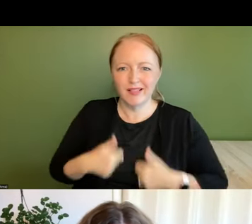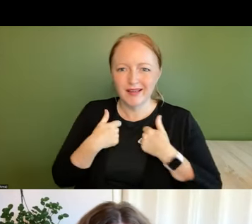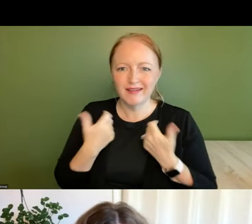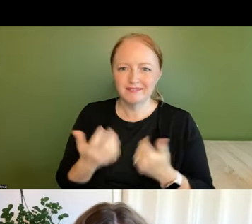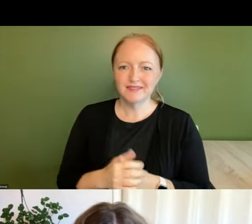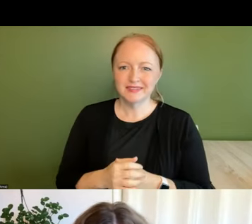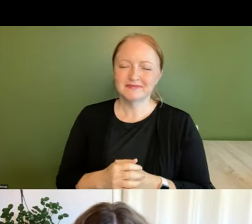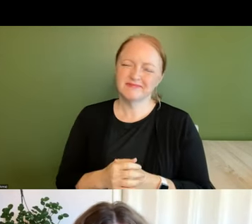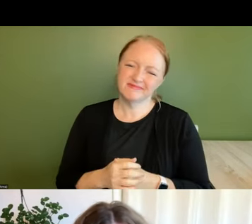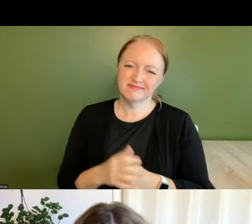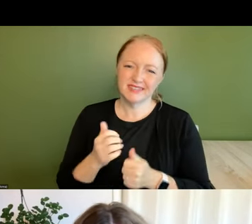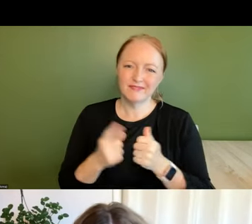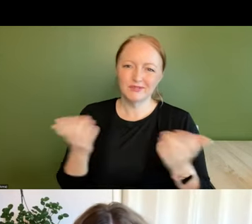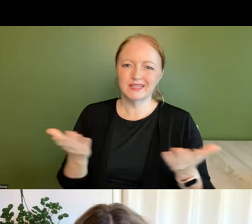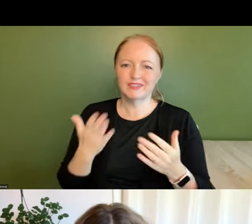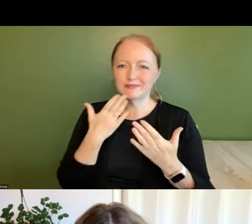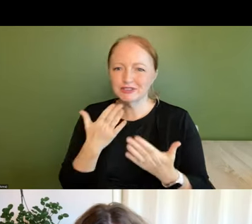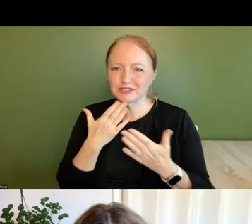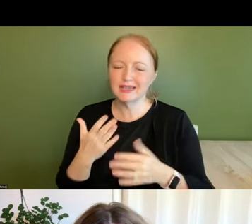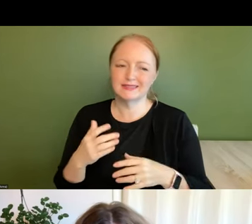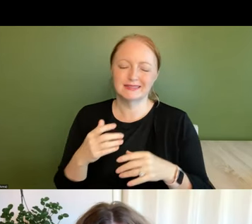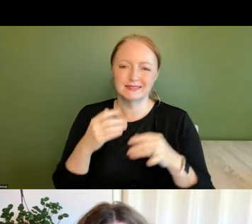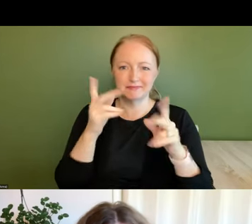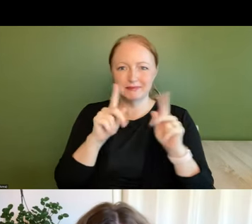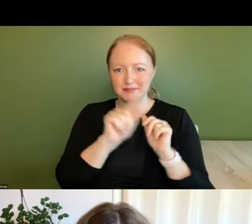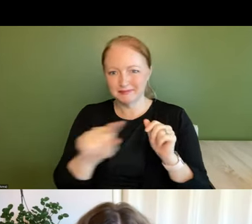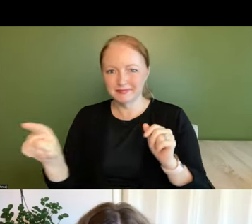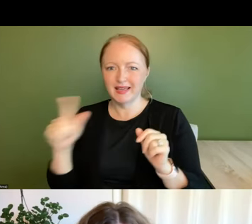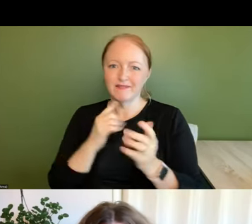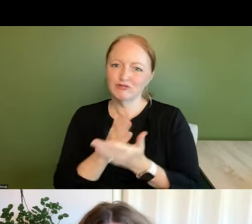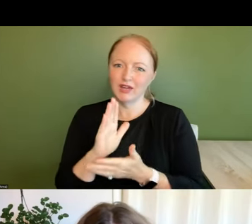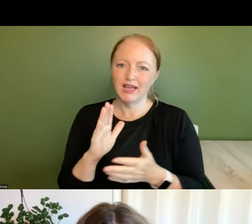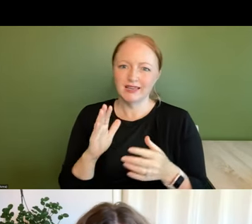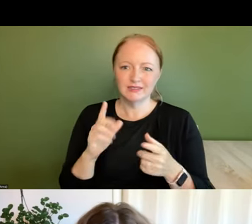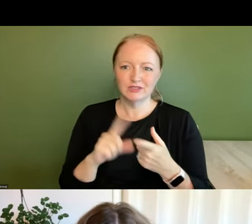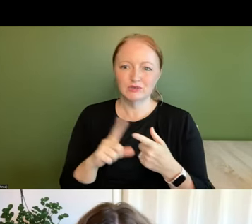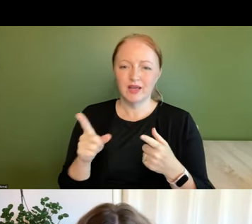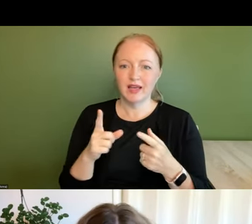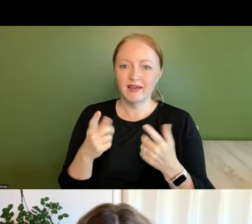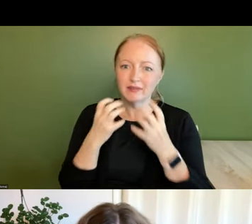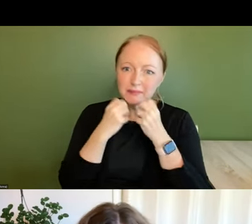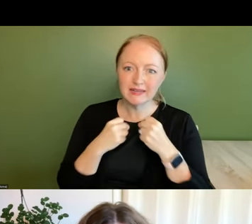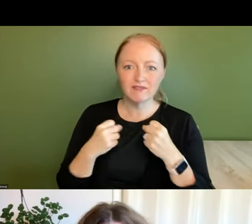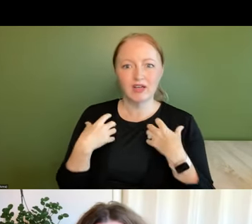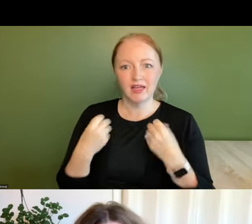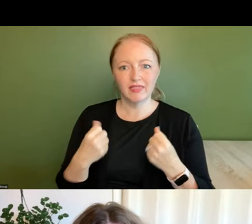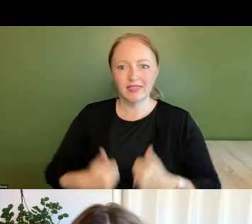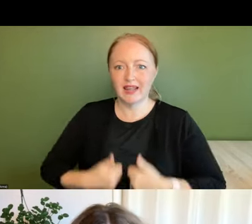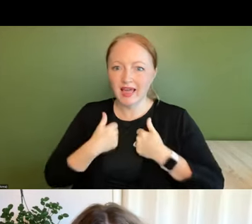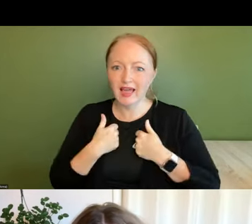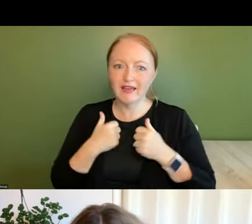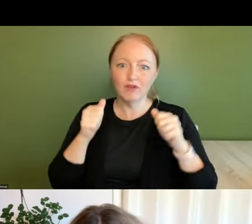know i think everyone here appreciates that individuals have the right to have meaningful healthy lives and with